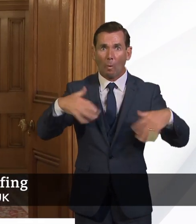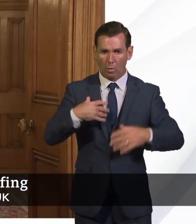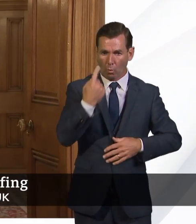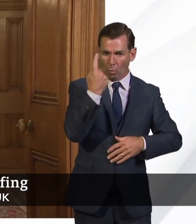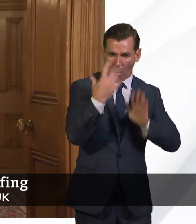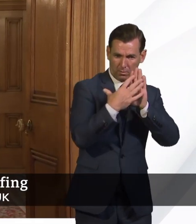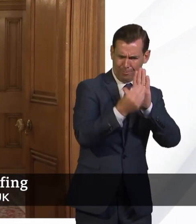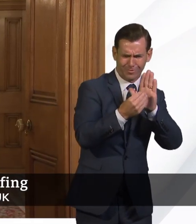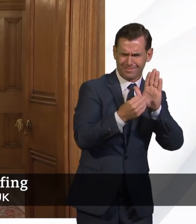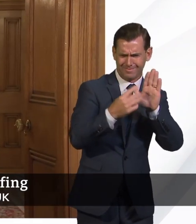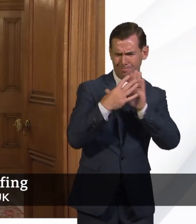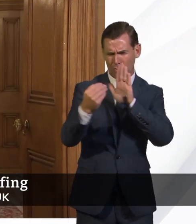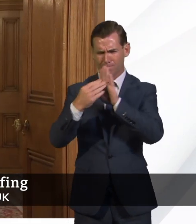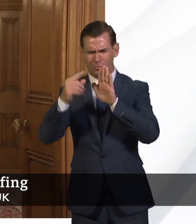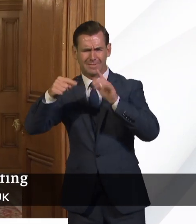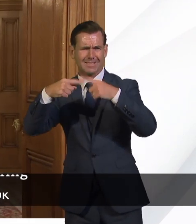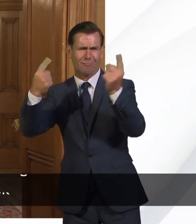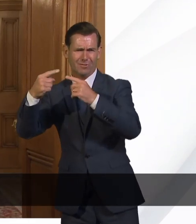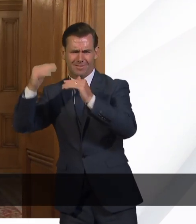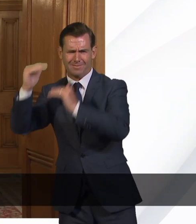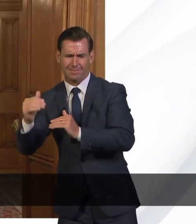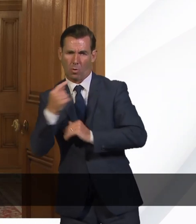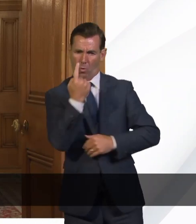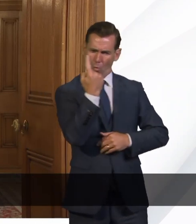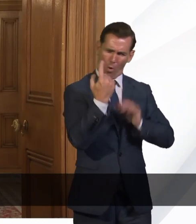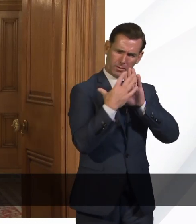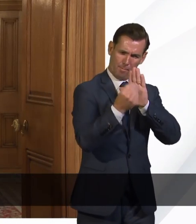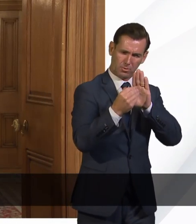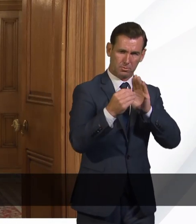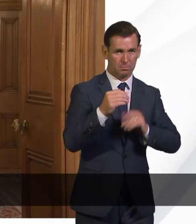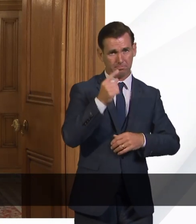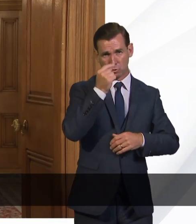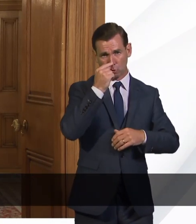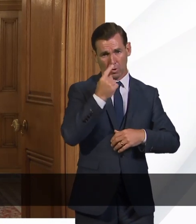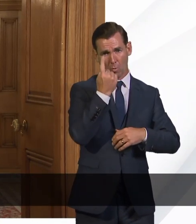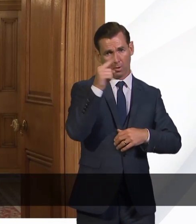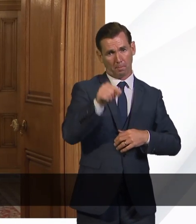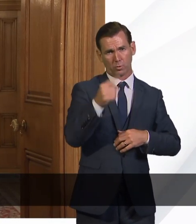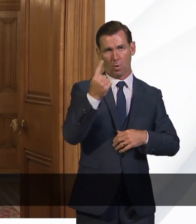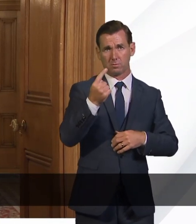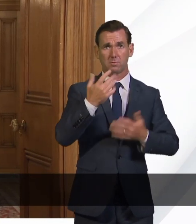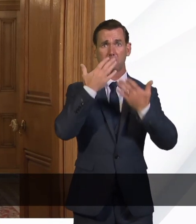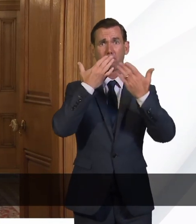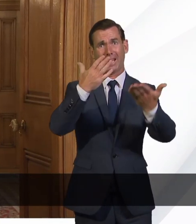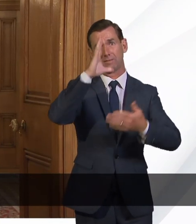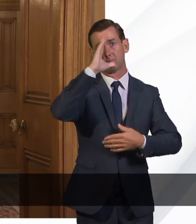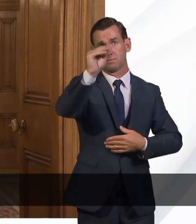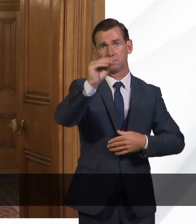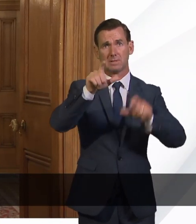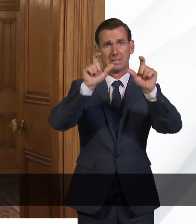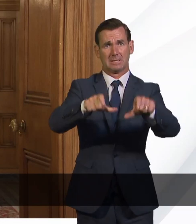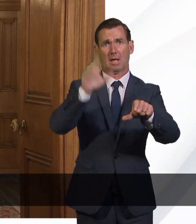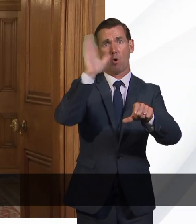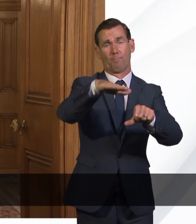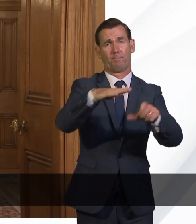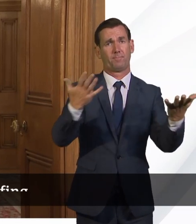models suggests there's a range which could go above one is please stay alert, follow the advice, stay at home. That's the only, we